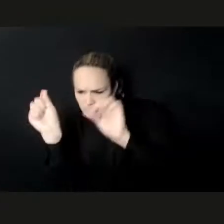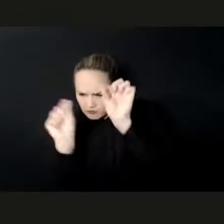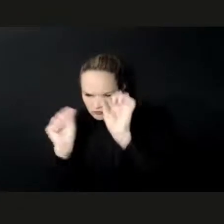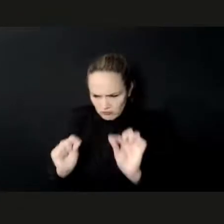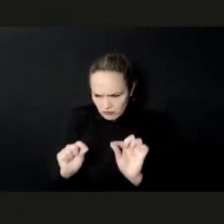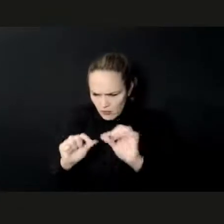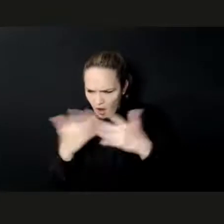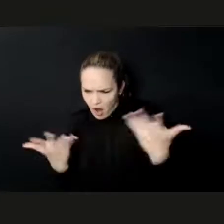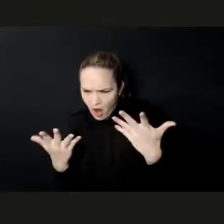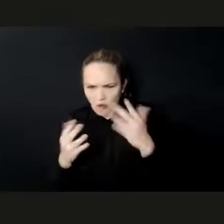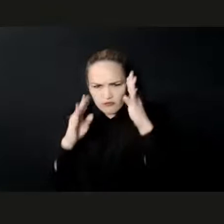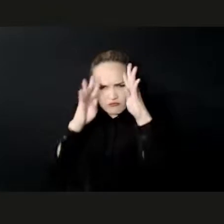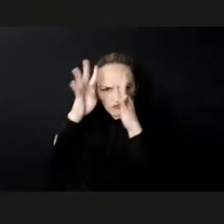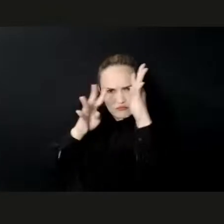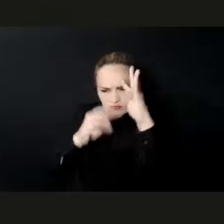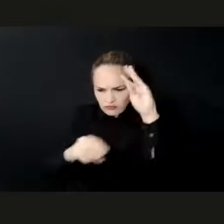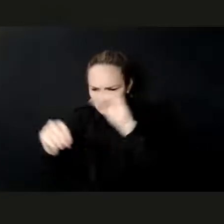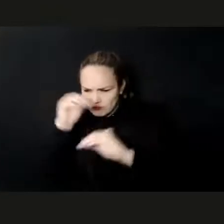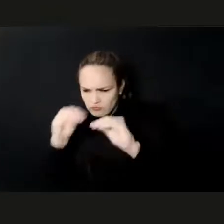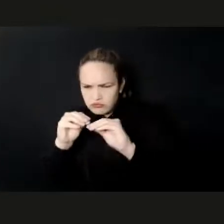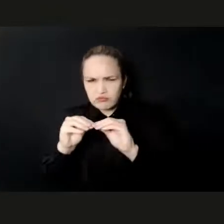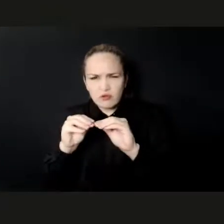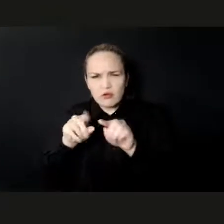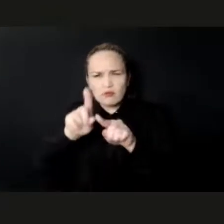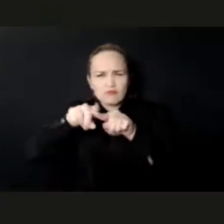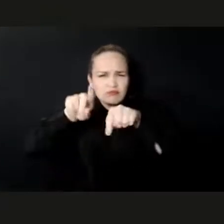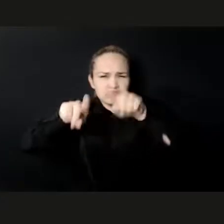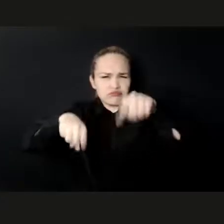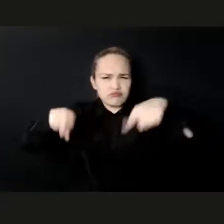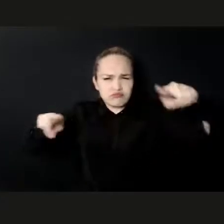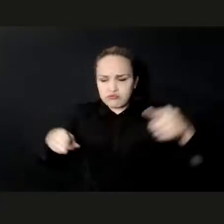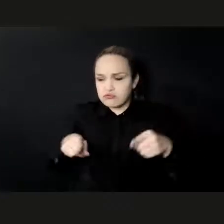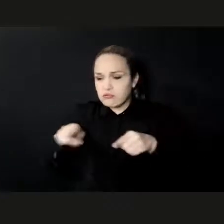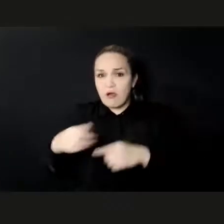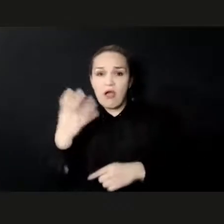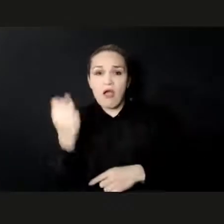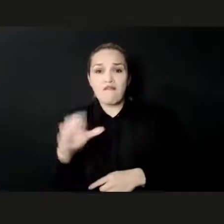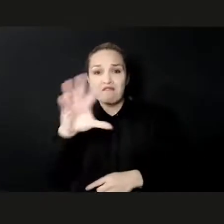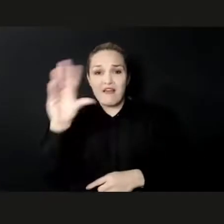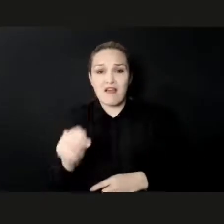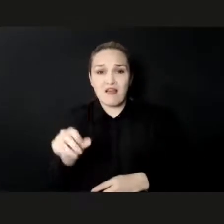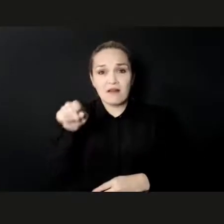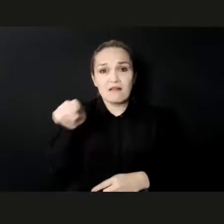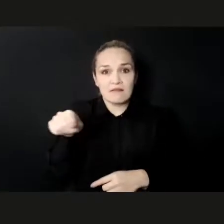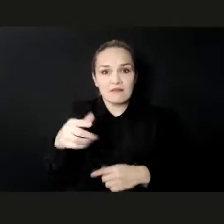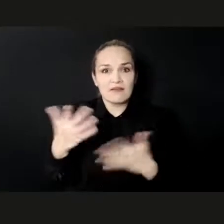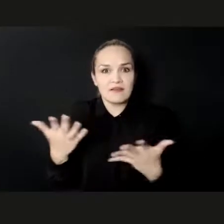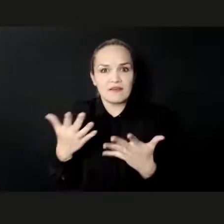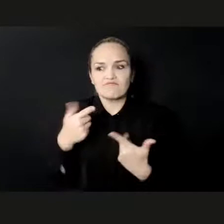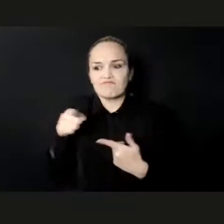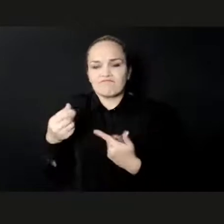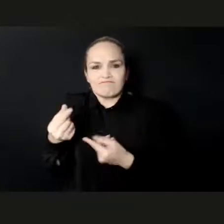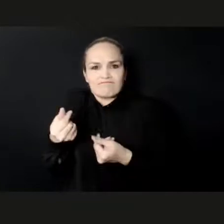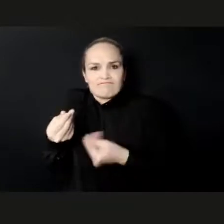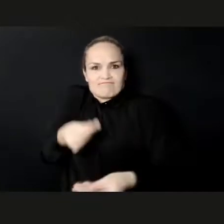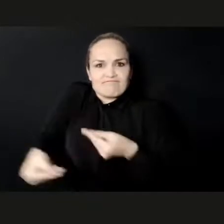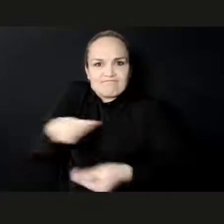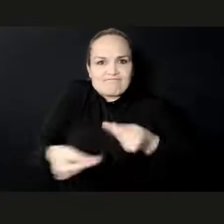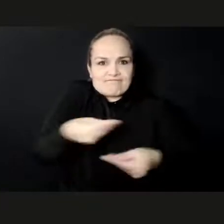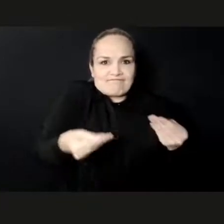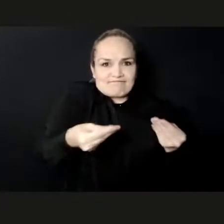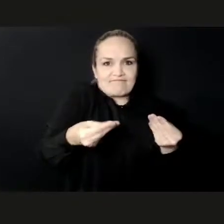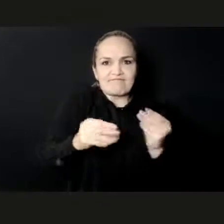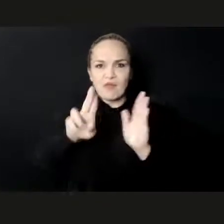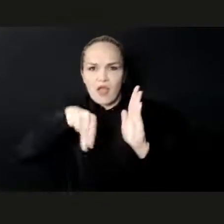diversification, value addition, technology development, and economic growth. It is thus no surprise